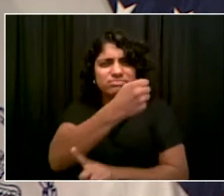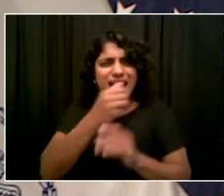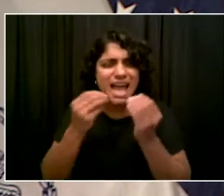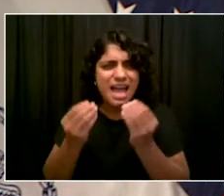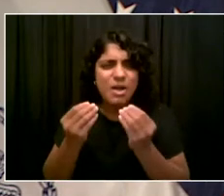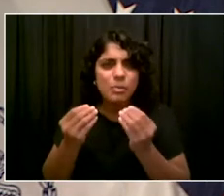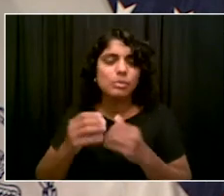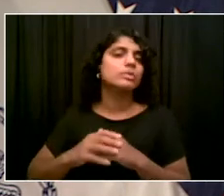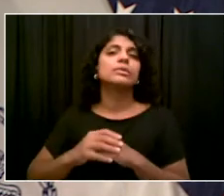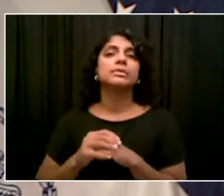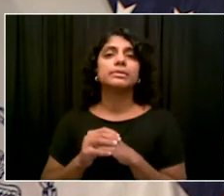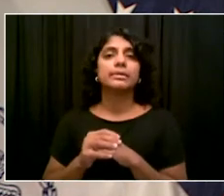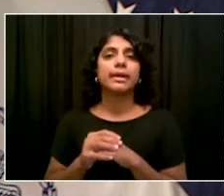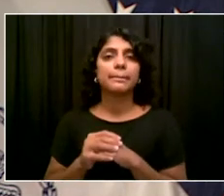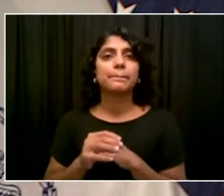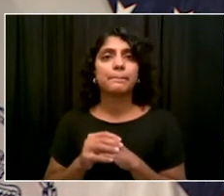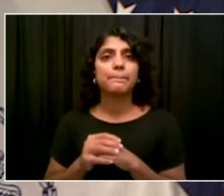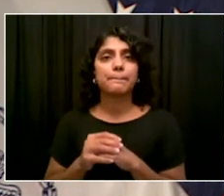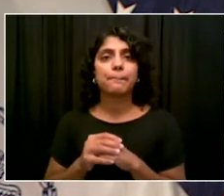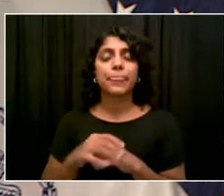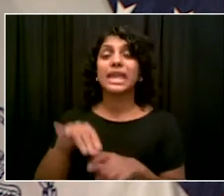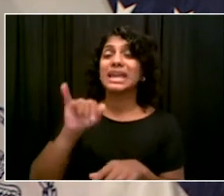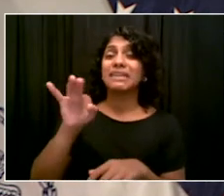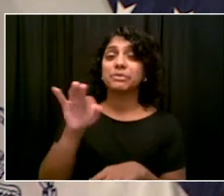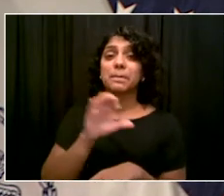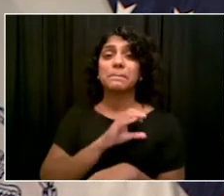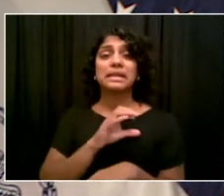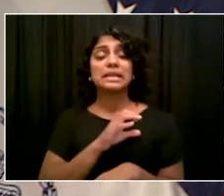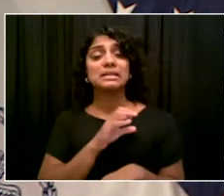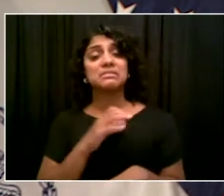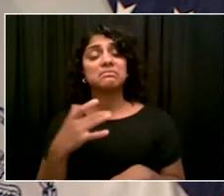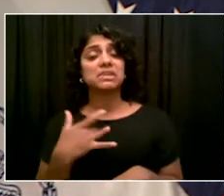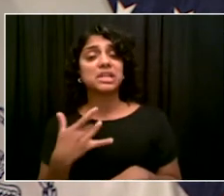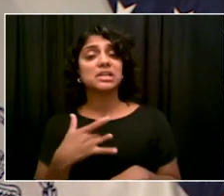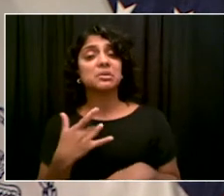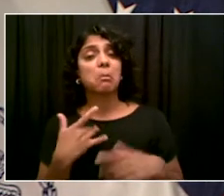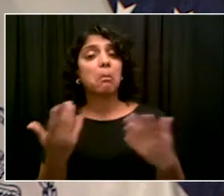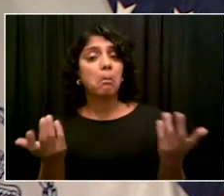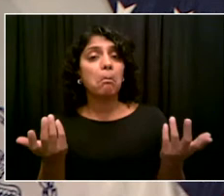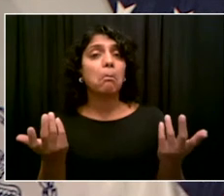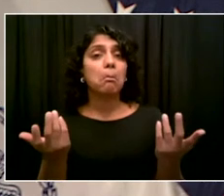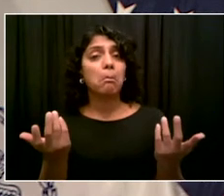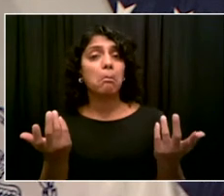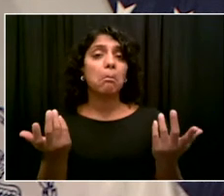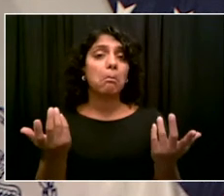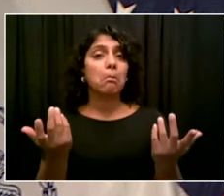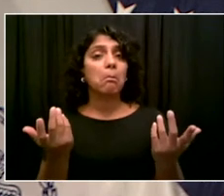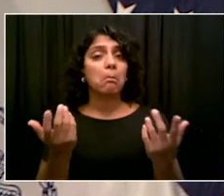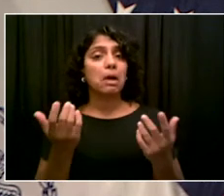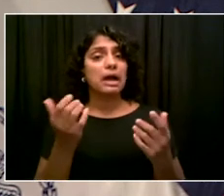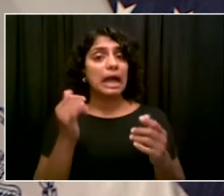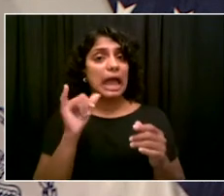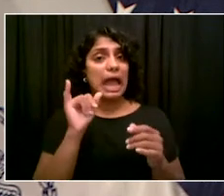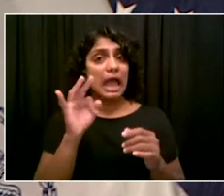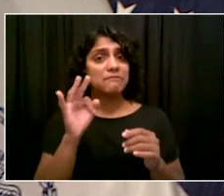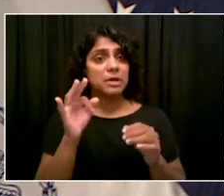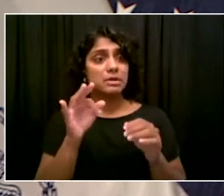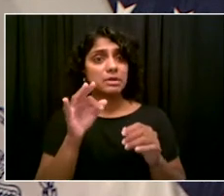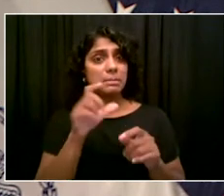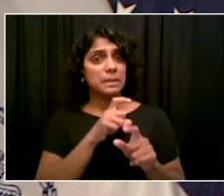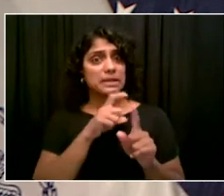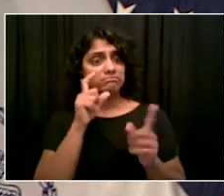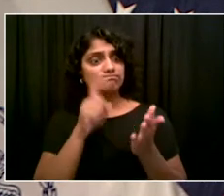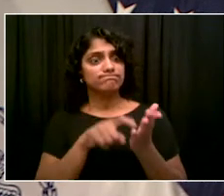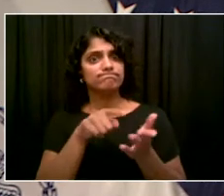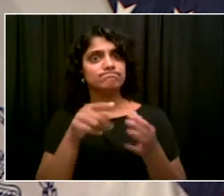itself. But if, inadvertently, that had anything to do with the death of this individual, that's horrible. But I do want to say there's been